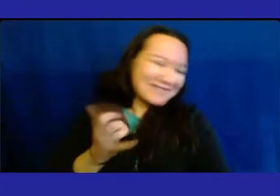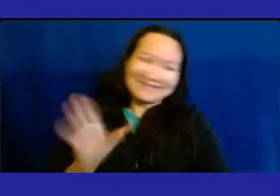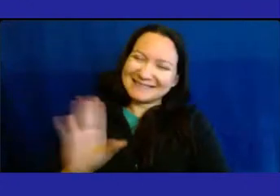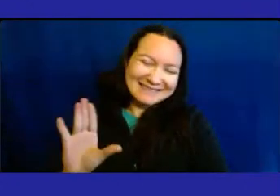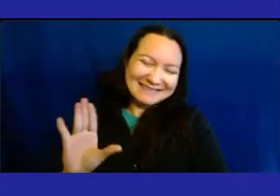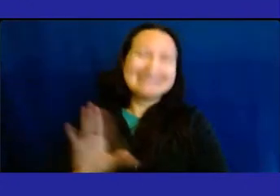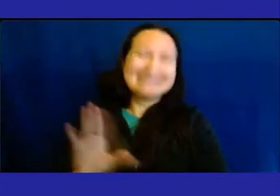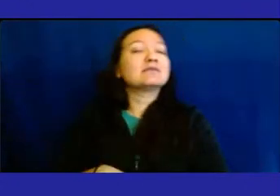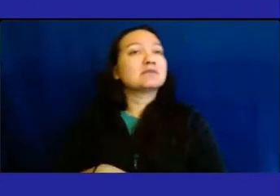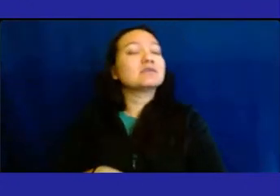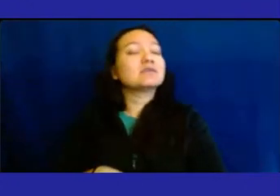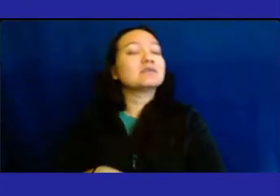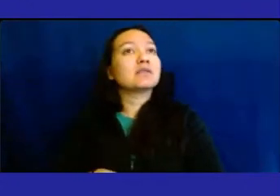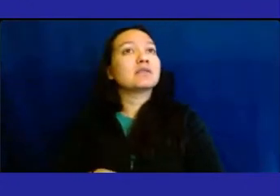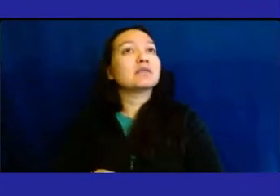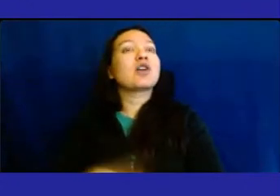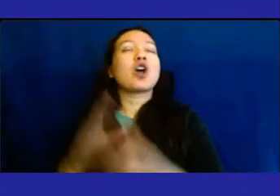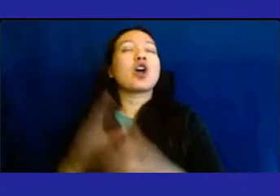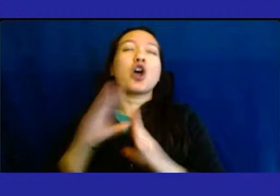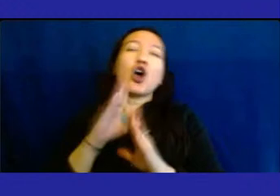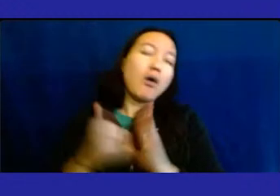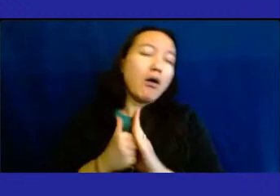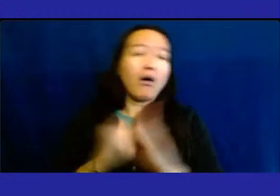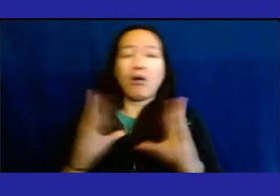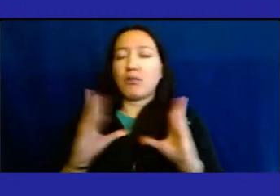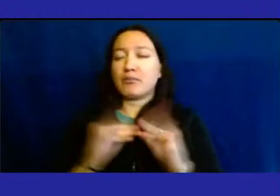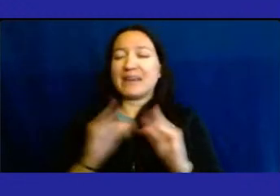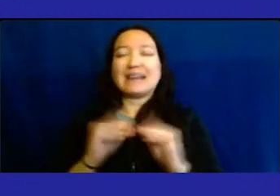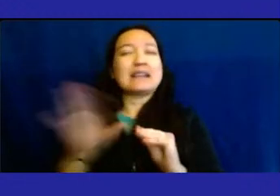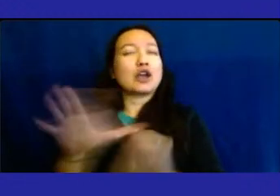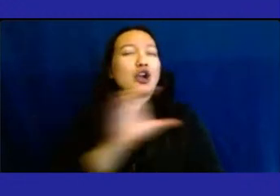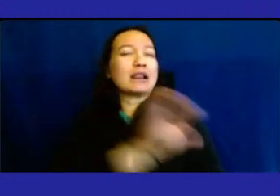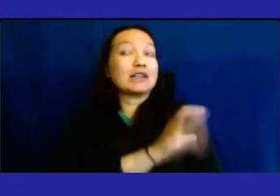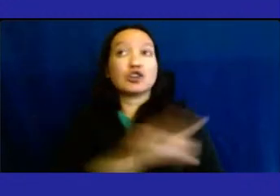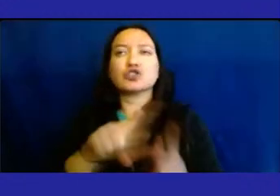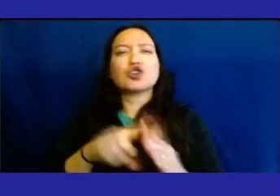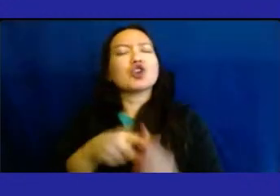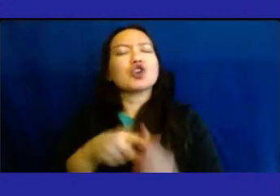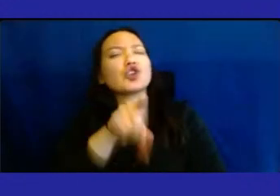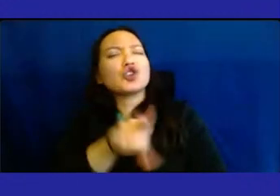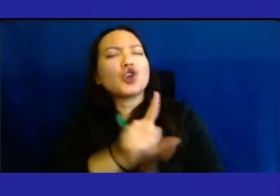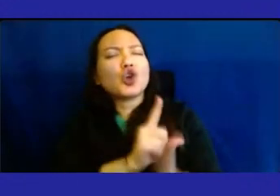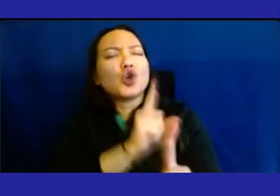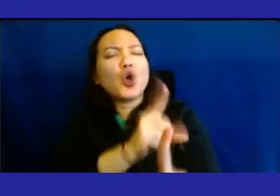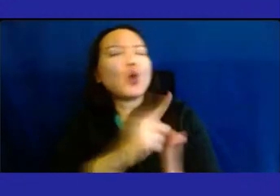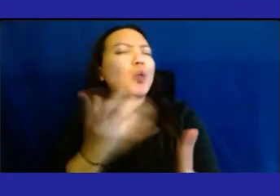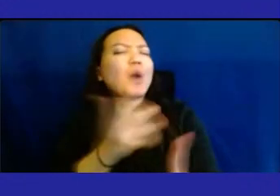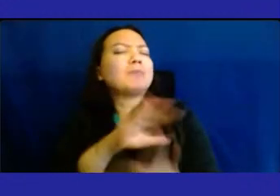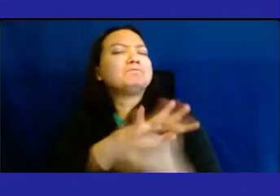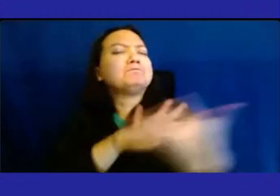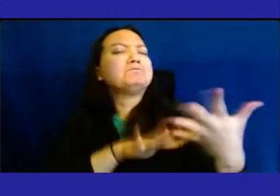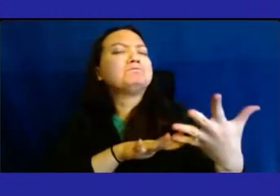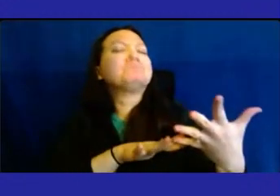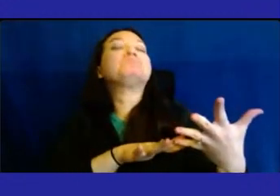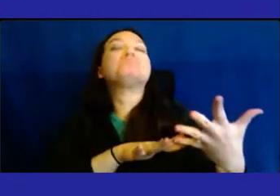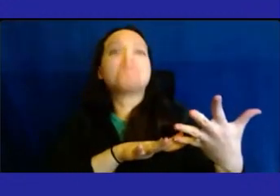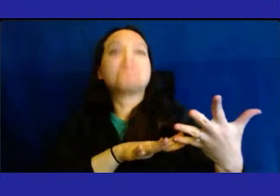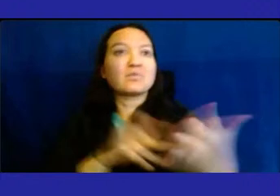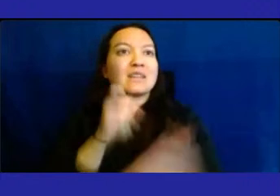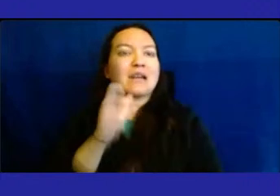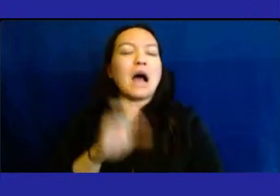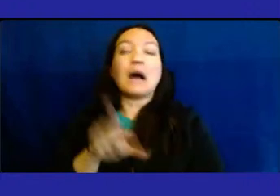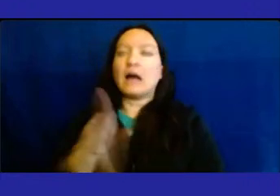meetings in lifestyle clinic begin with, what are your goals? It's not, it doesn't begin with, I